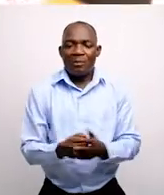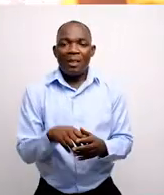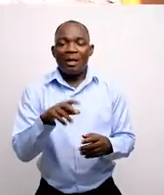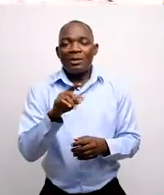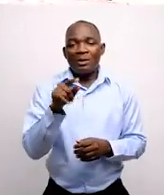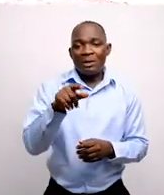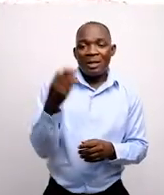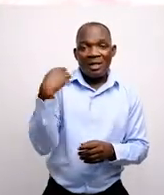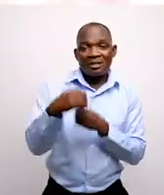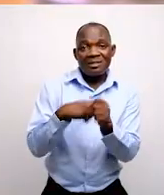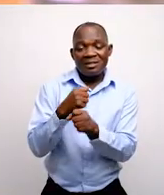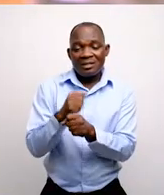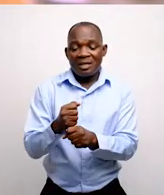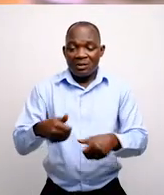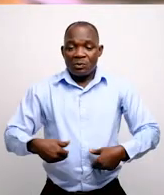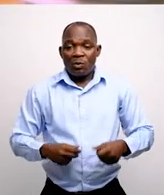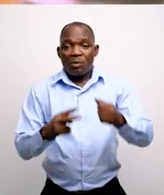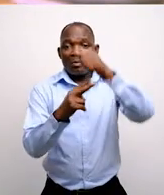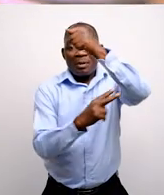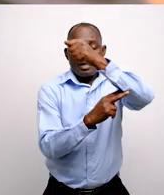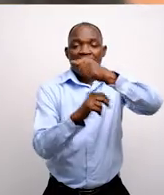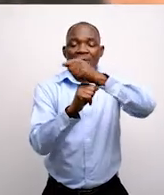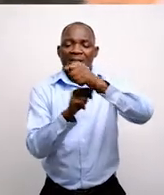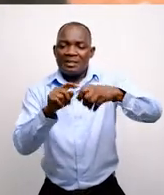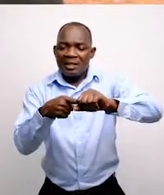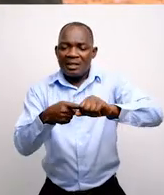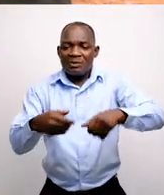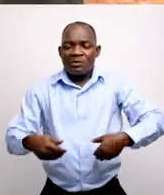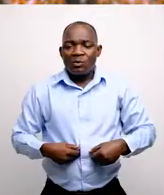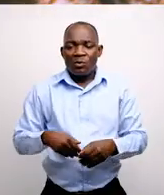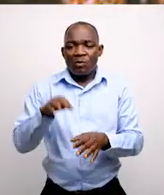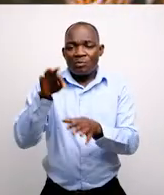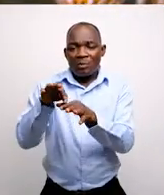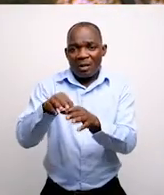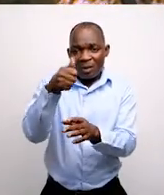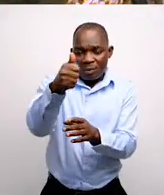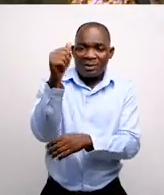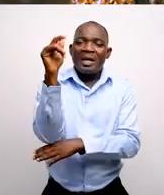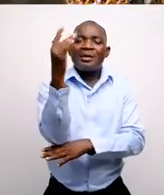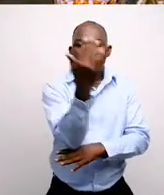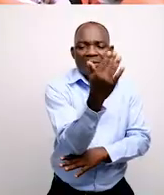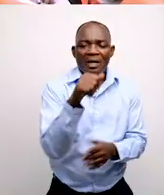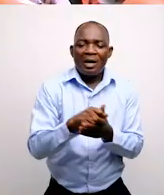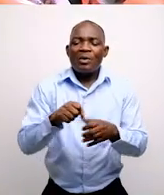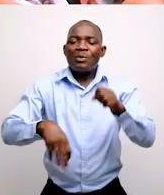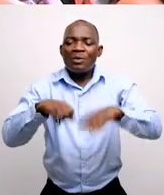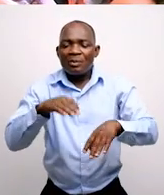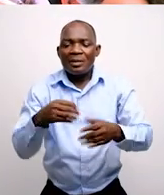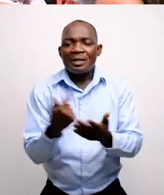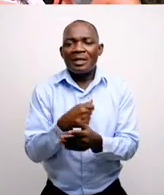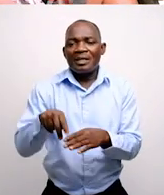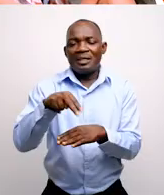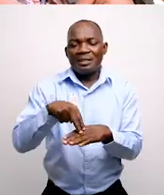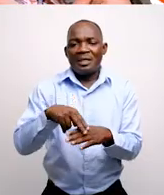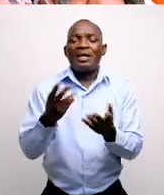a relevant role. In 2021, YouthBridge Foundation initiated the Youth Plan to Own a Tree campaign to